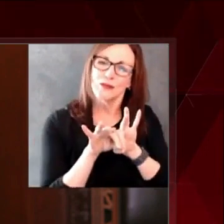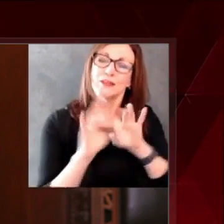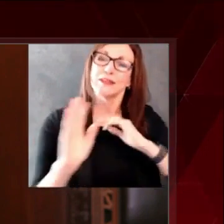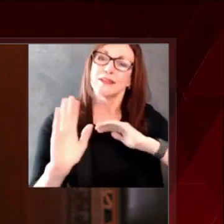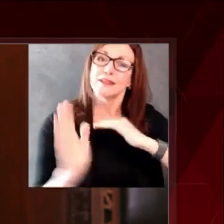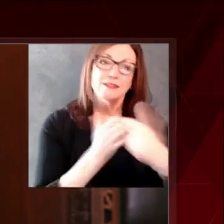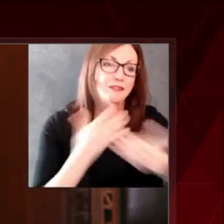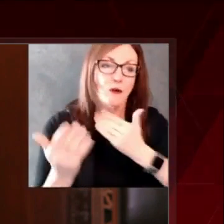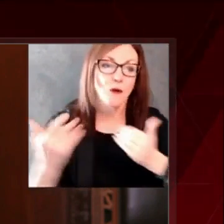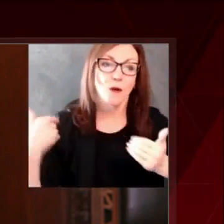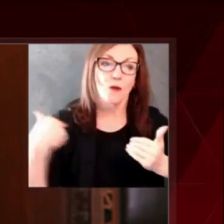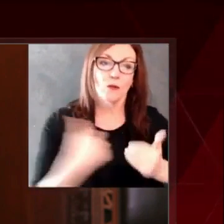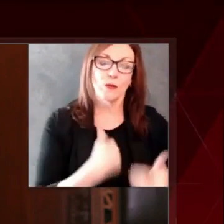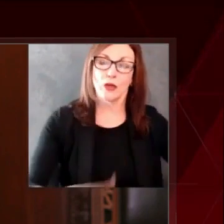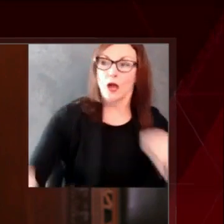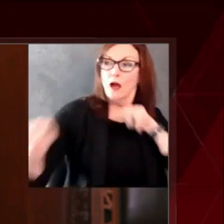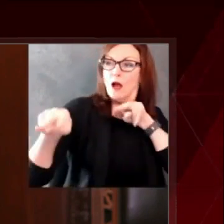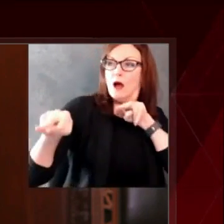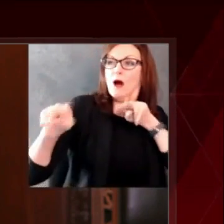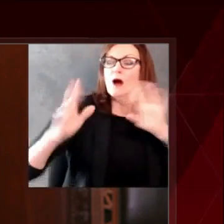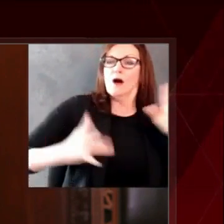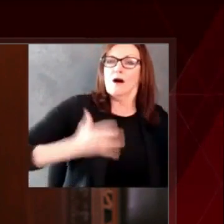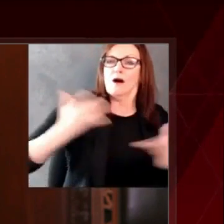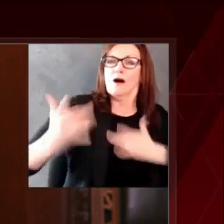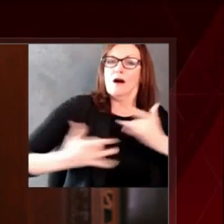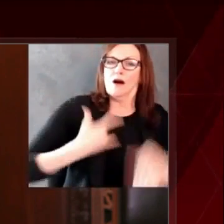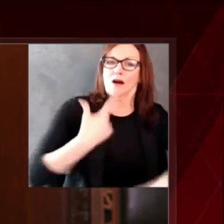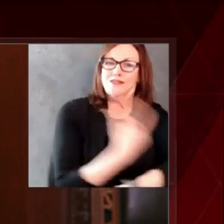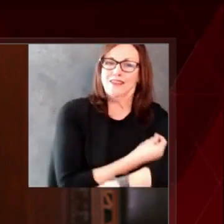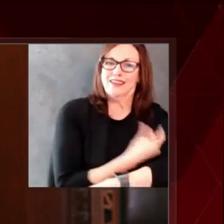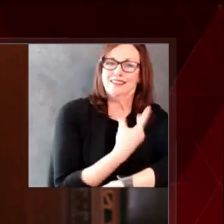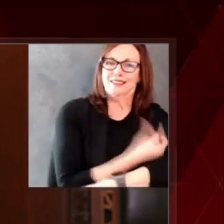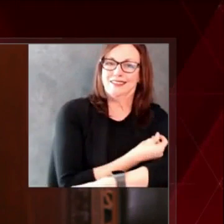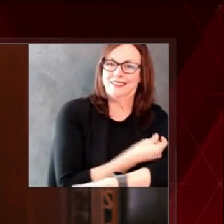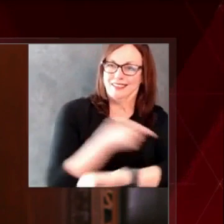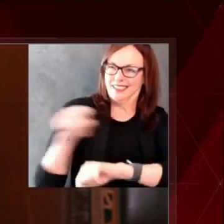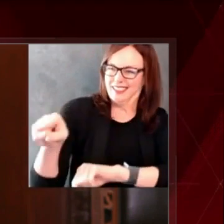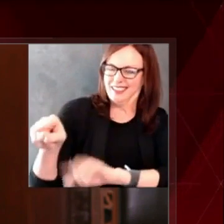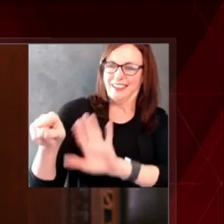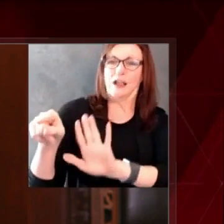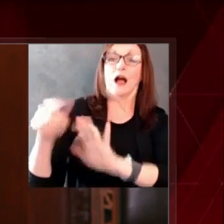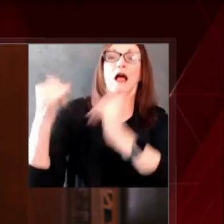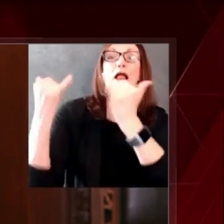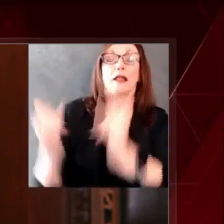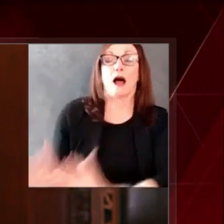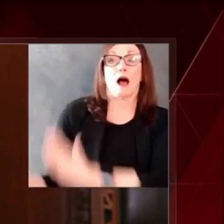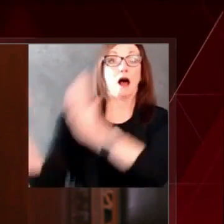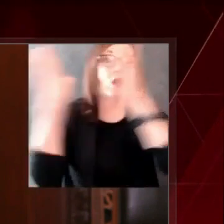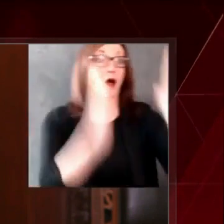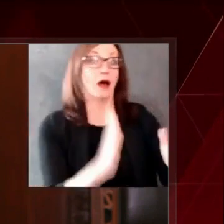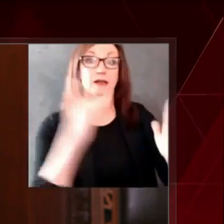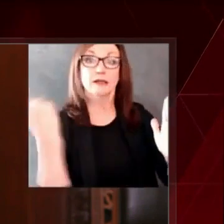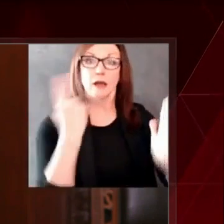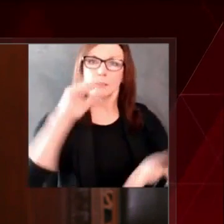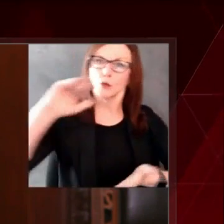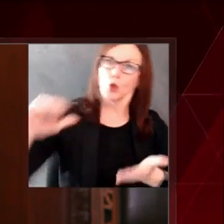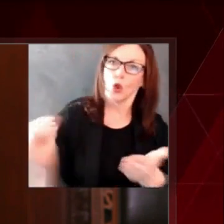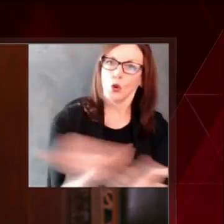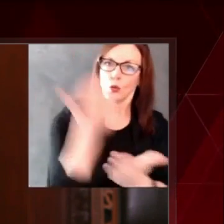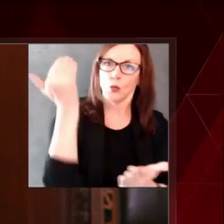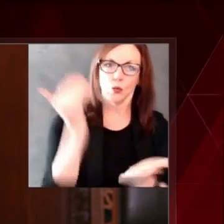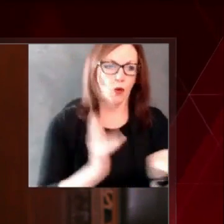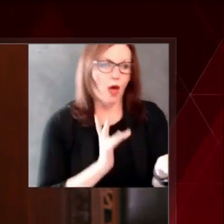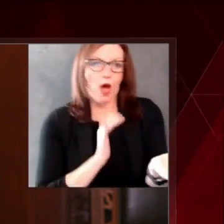you'll be able to use right from your pocket. Next Wednesday, we'll be launching the Wisconsin WI Exposure